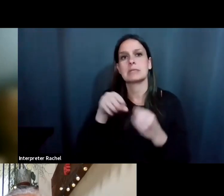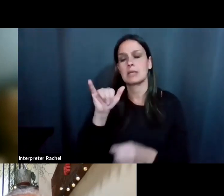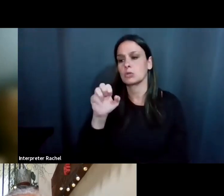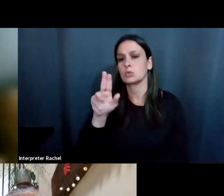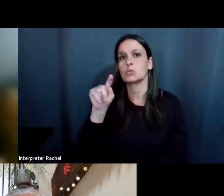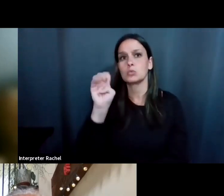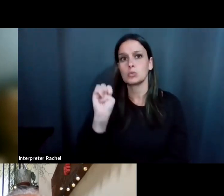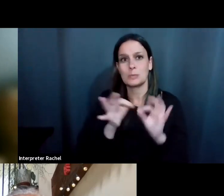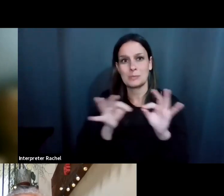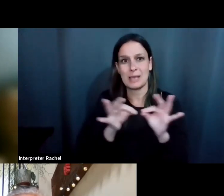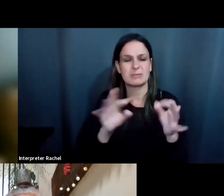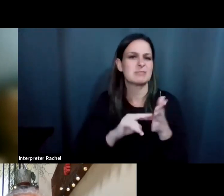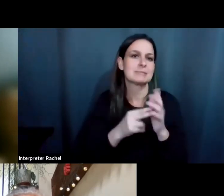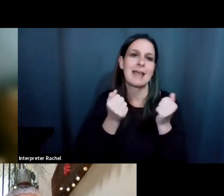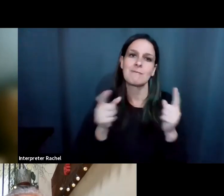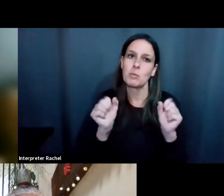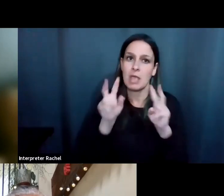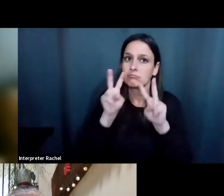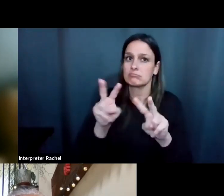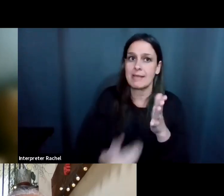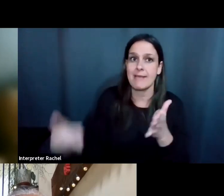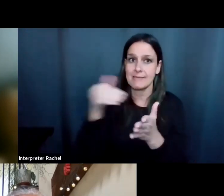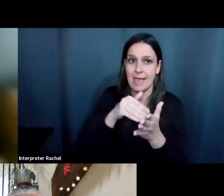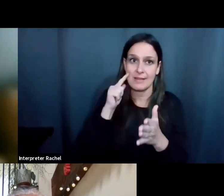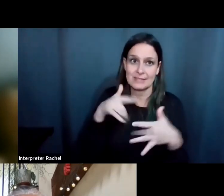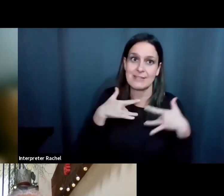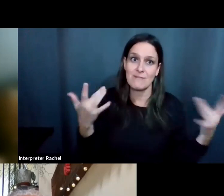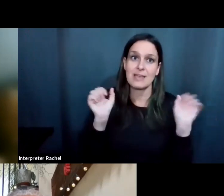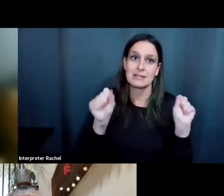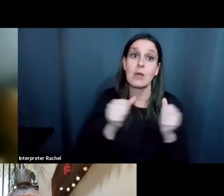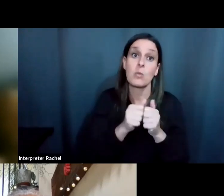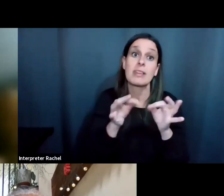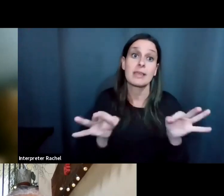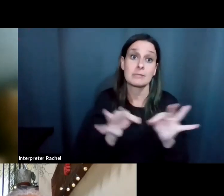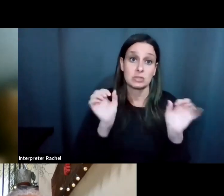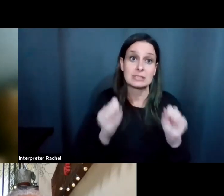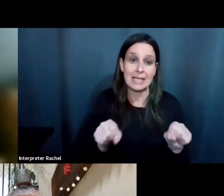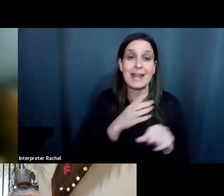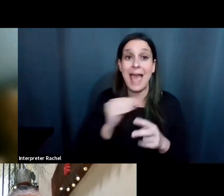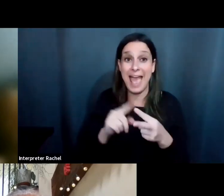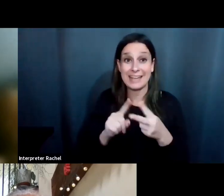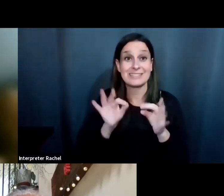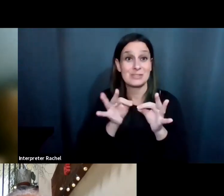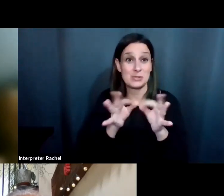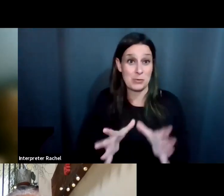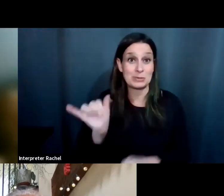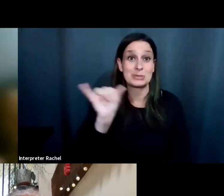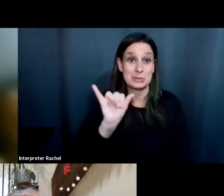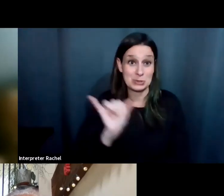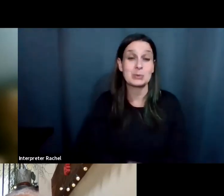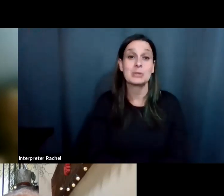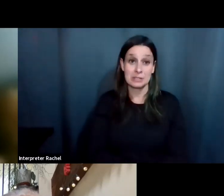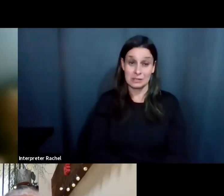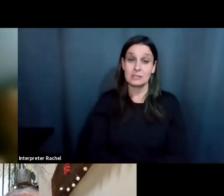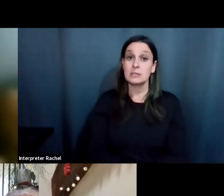it. So everyone can revisit this event and with captions and interpreters. Um, and